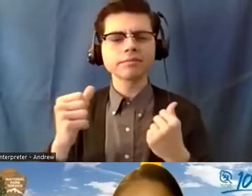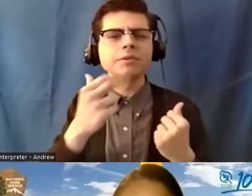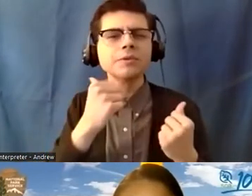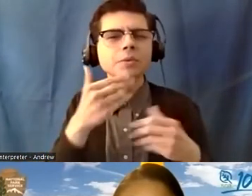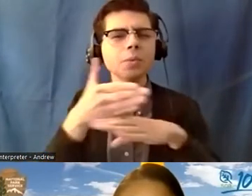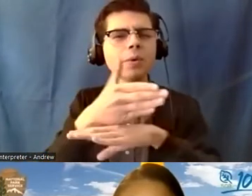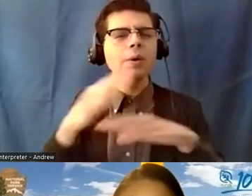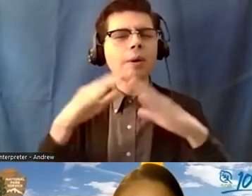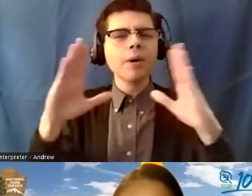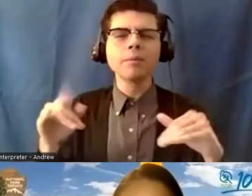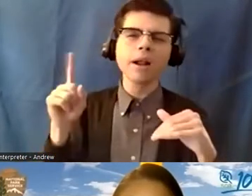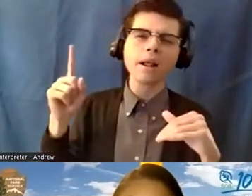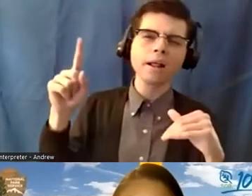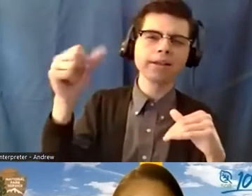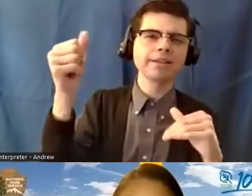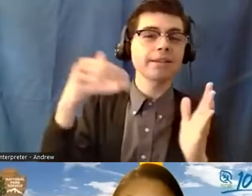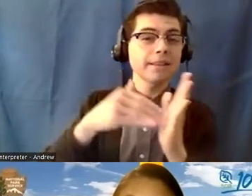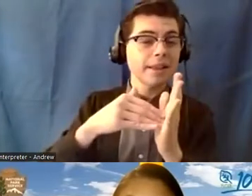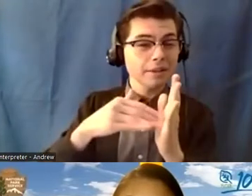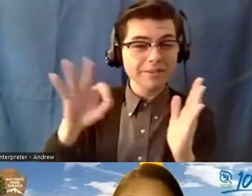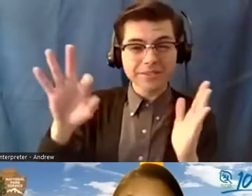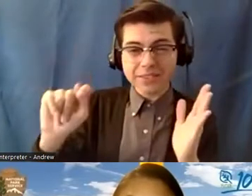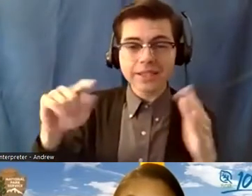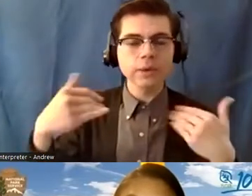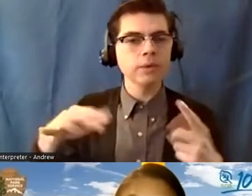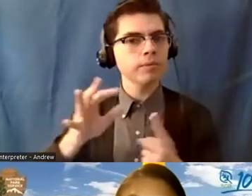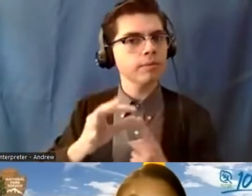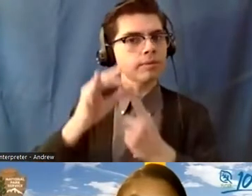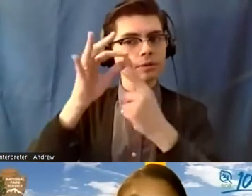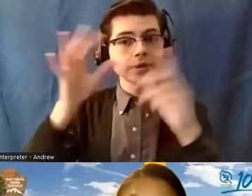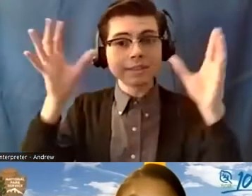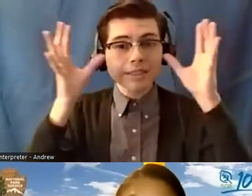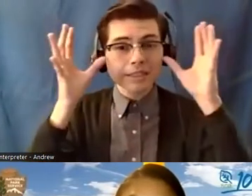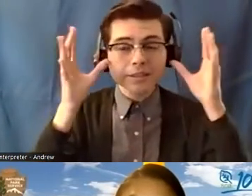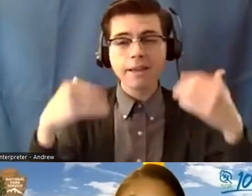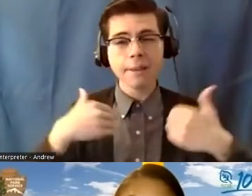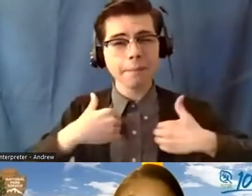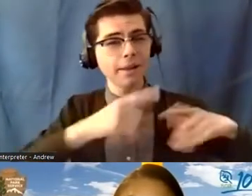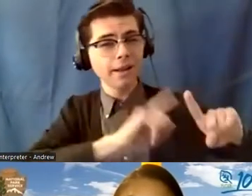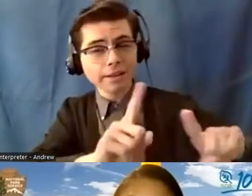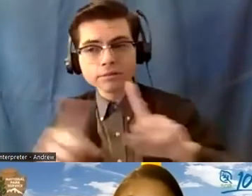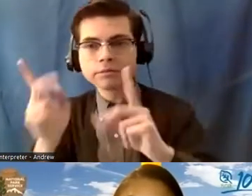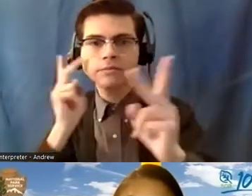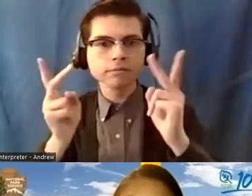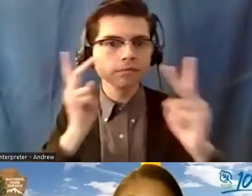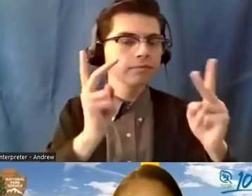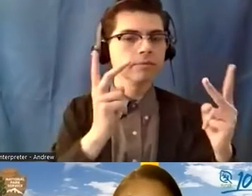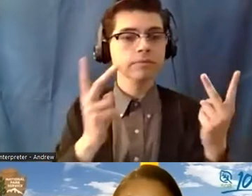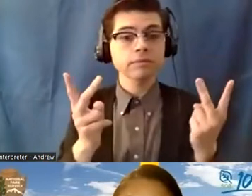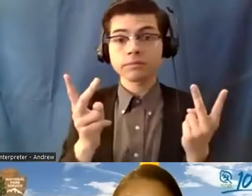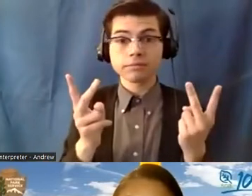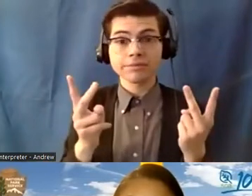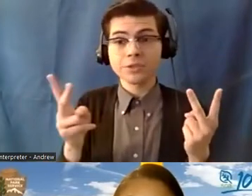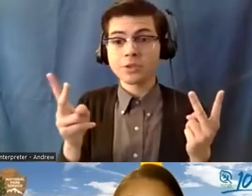and that was pretty special. But there were a lot of deer, a lot of animal, and there was only one roadway.